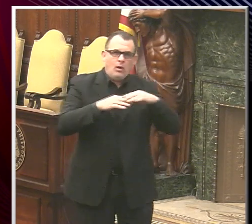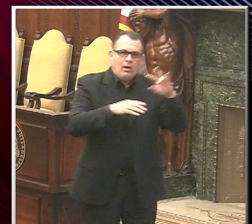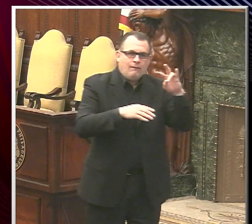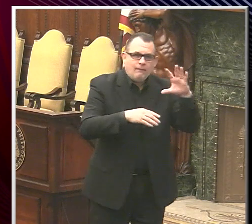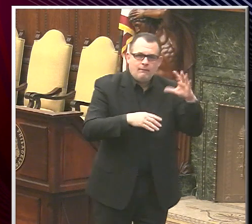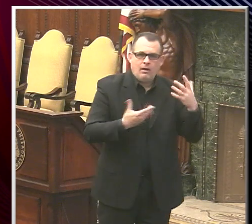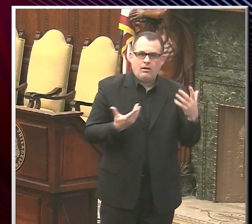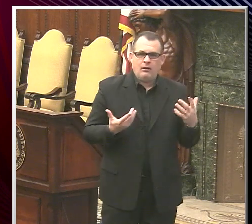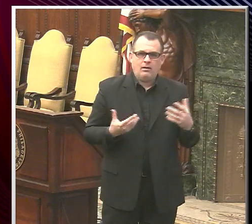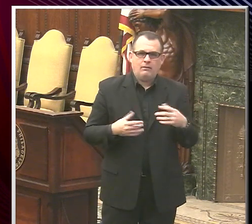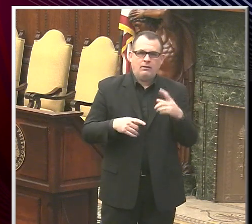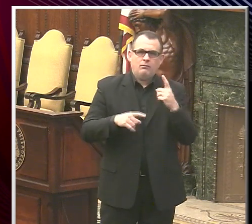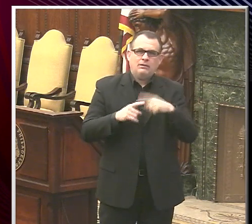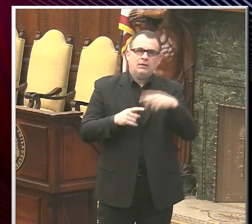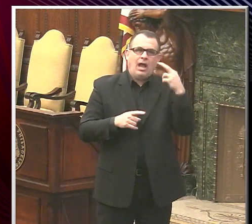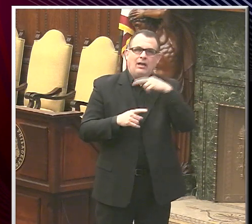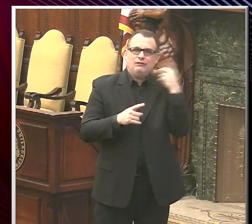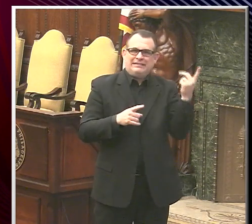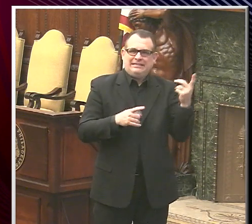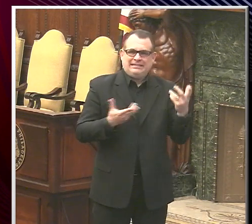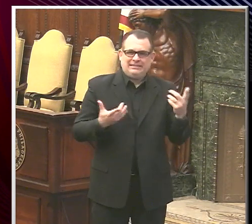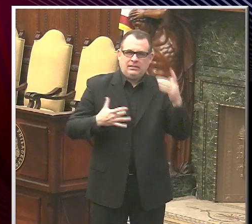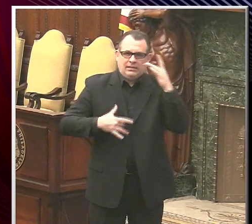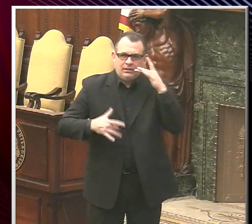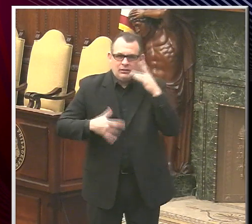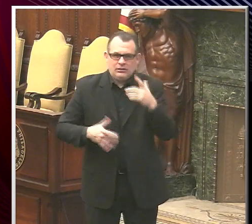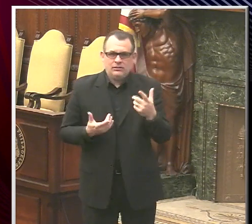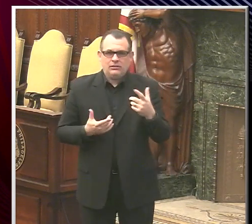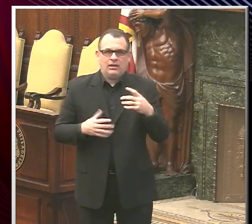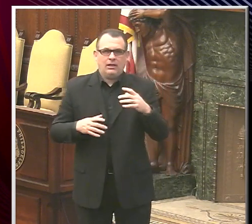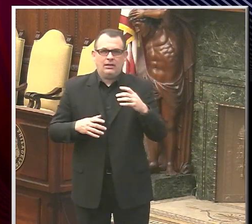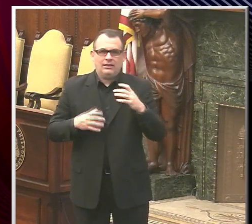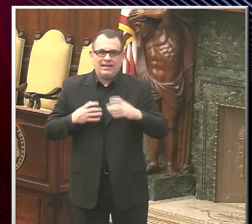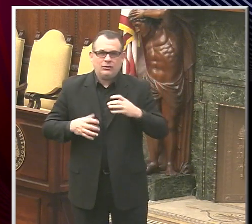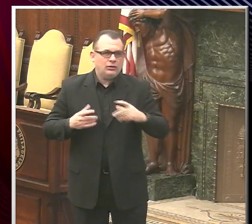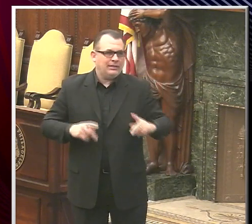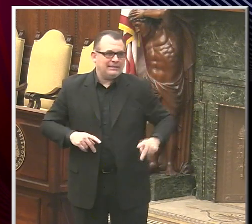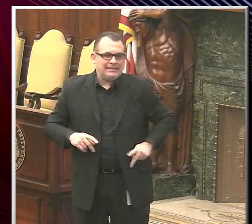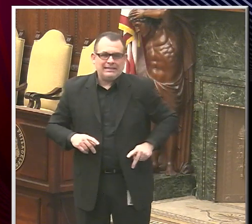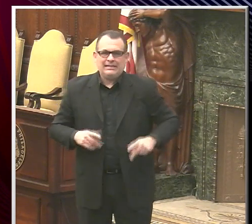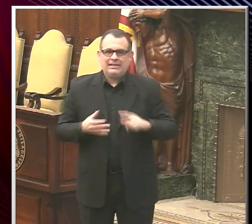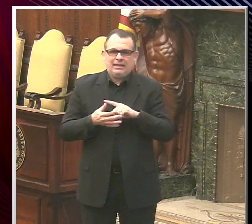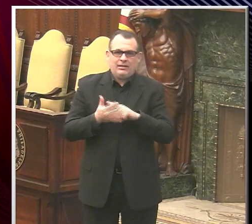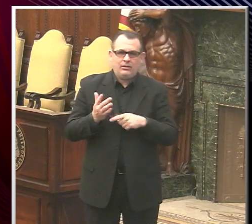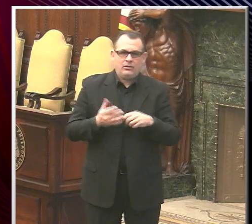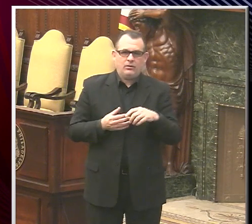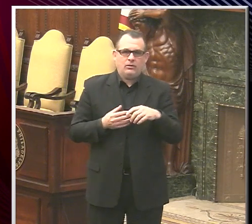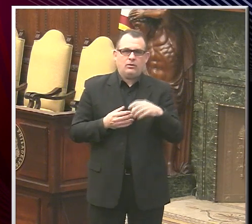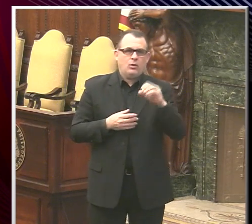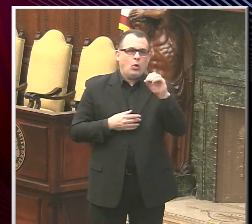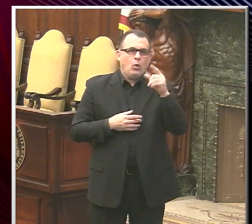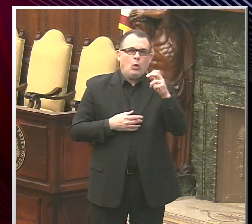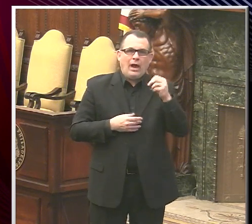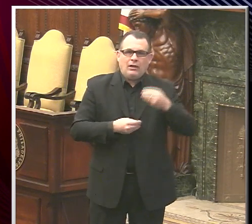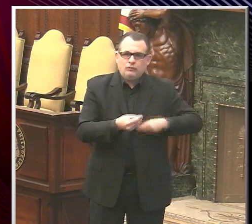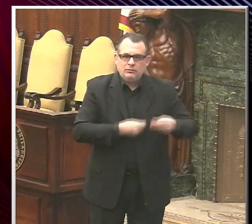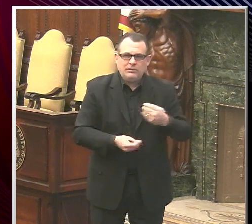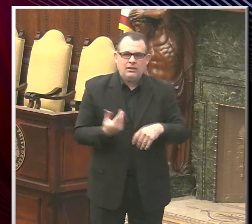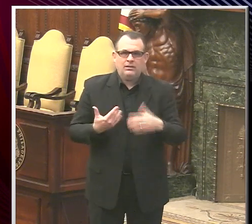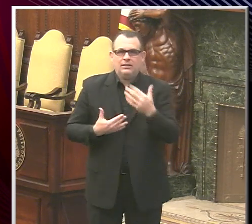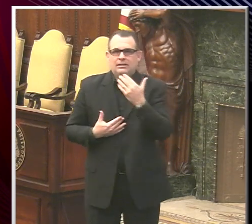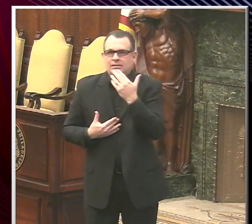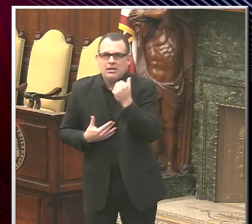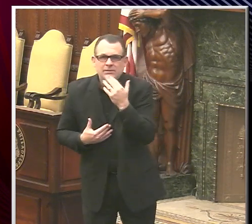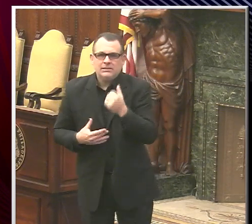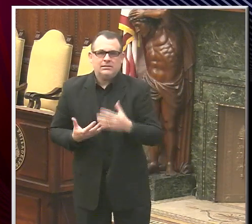conditions, especially those with cancer, chronic kidney disease, organ transplant, and diabetes. So how is the vaccine